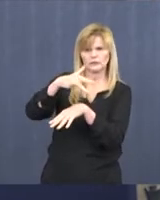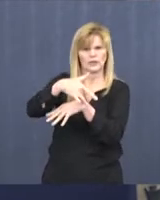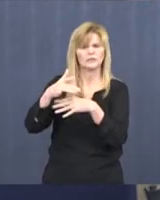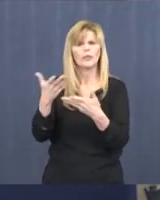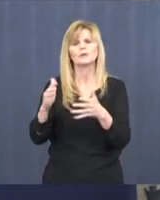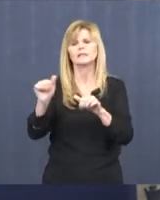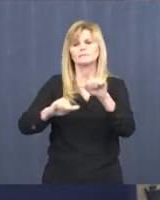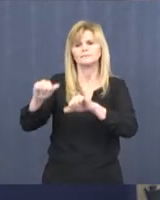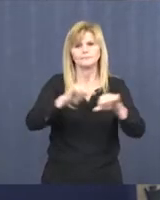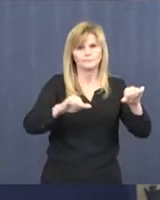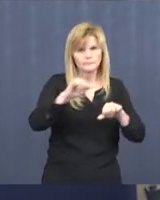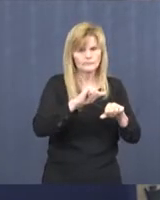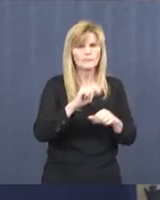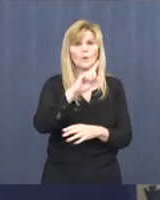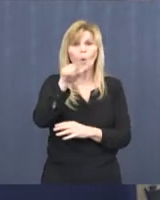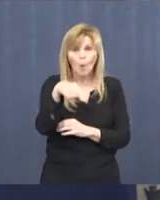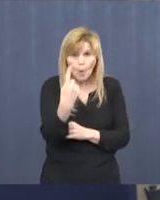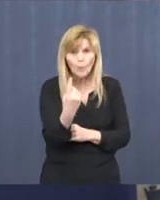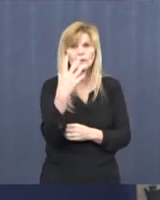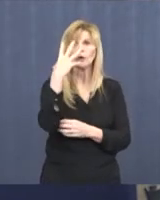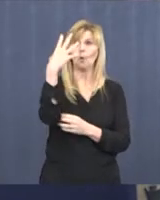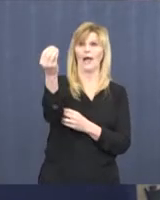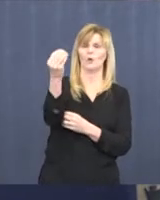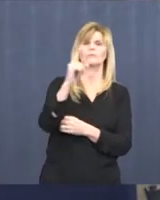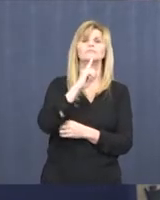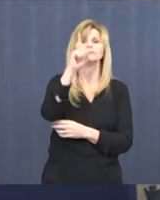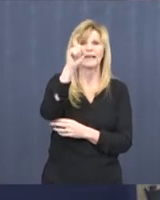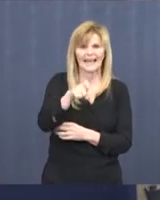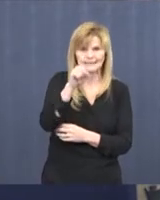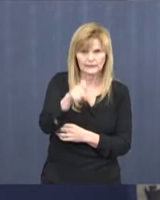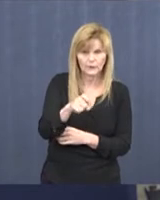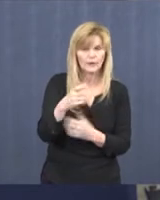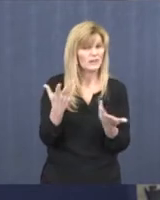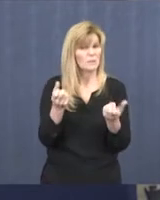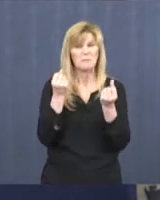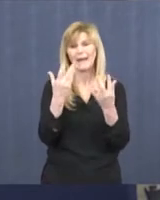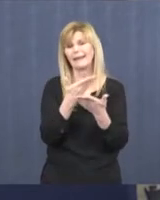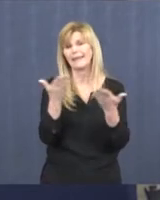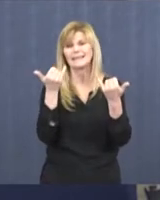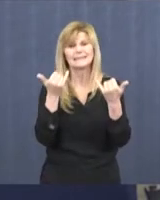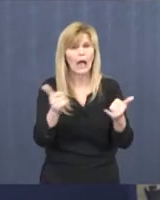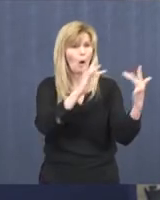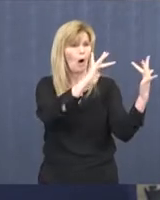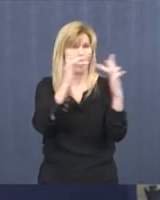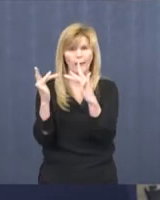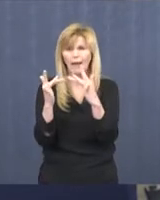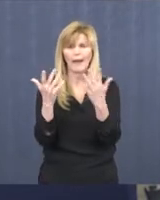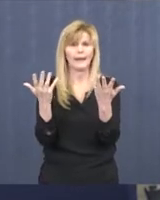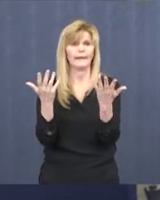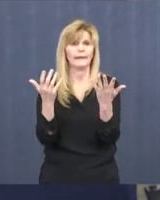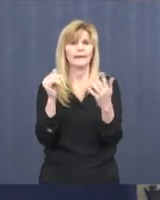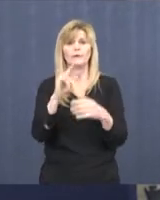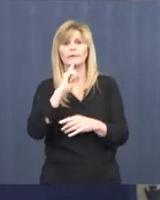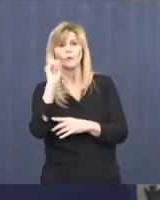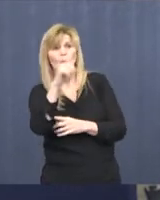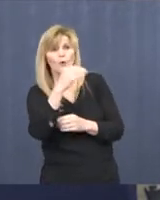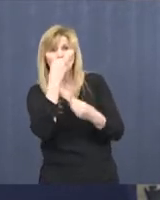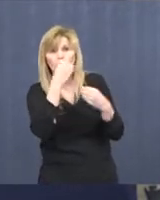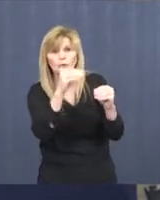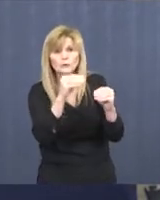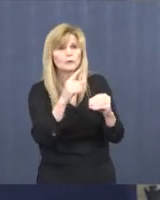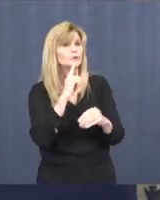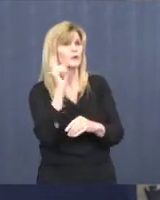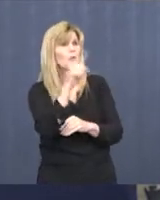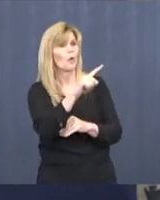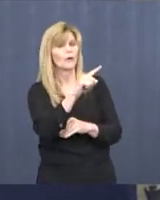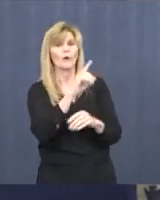Only necessary outings. So, you know, there's lots of online stuff. There's lots of, if you have to order groceries, you can